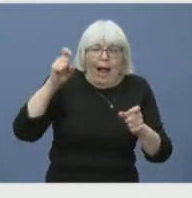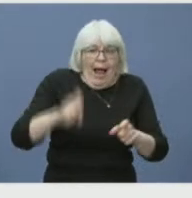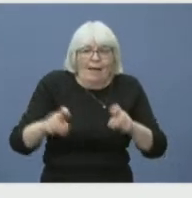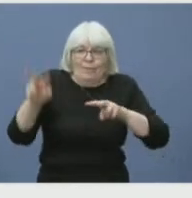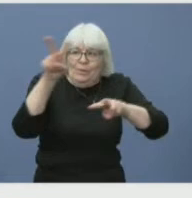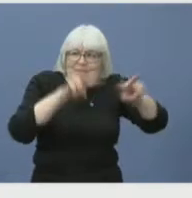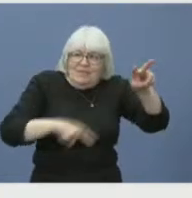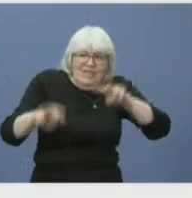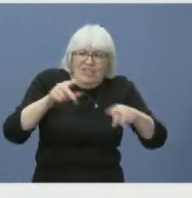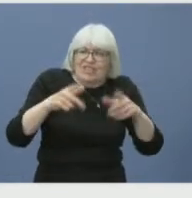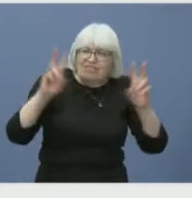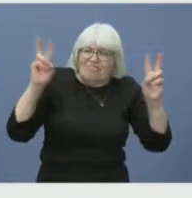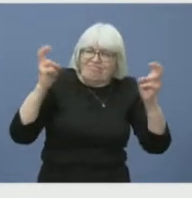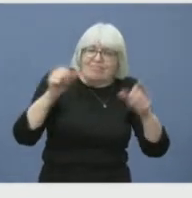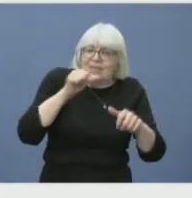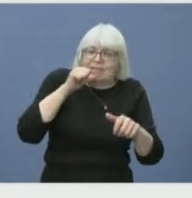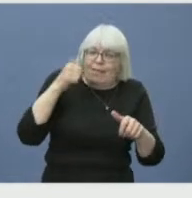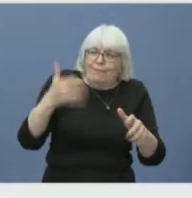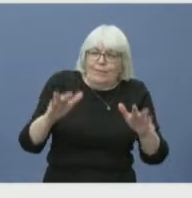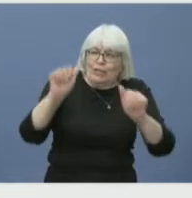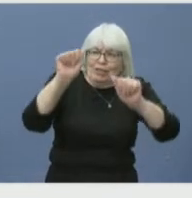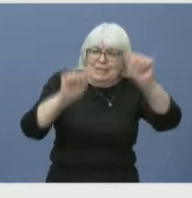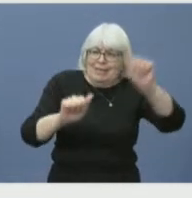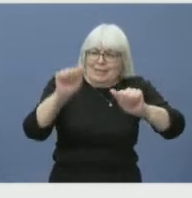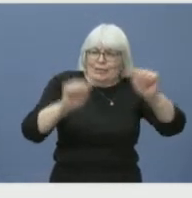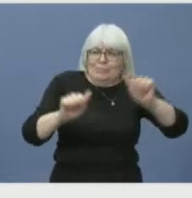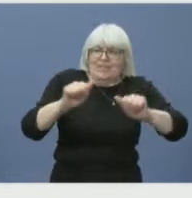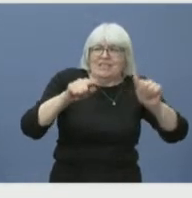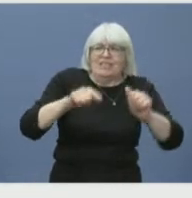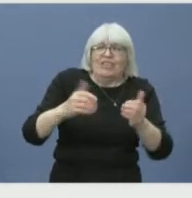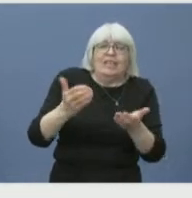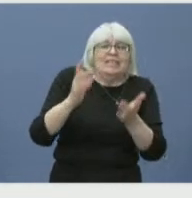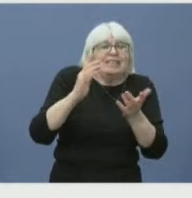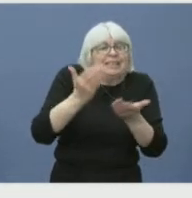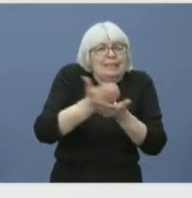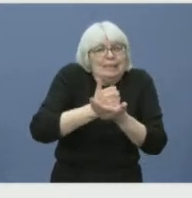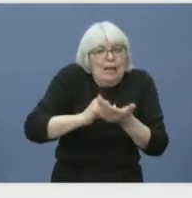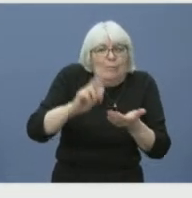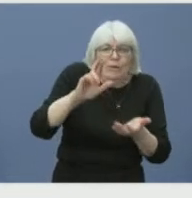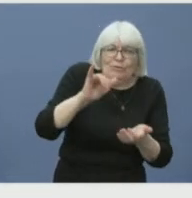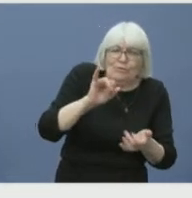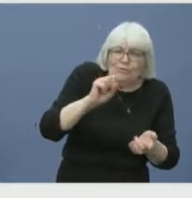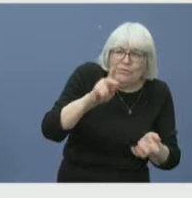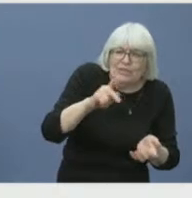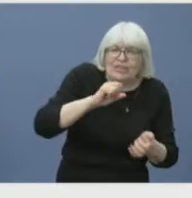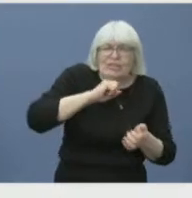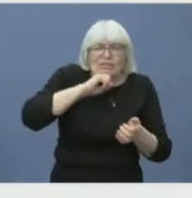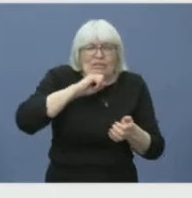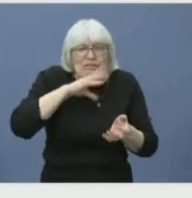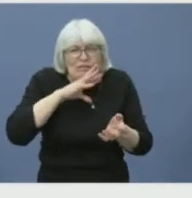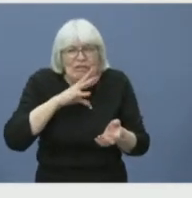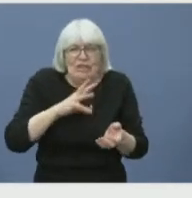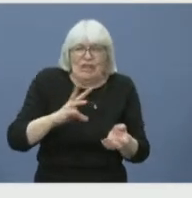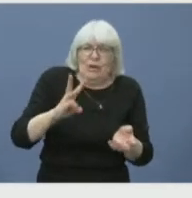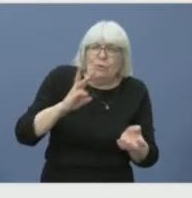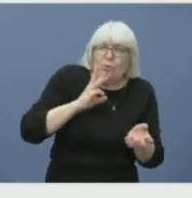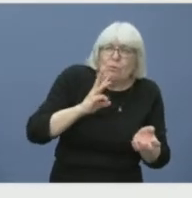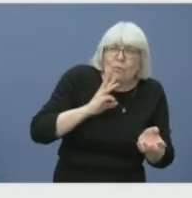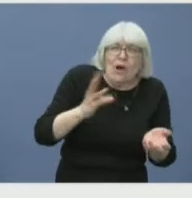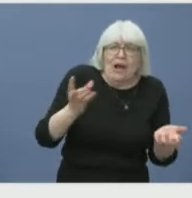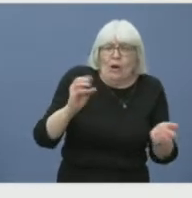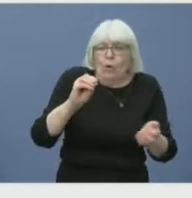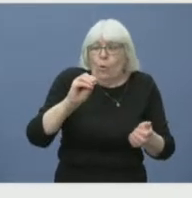there are a number of risks that we are very worried about. Contamination being the biggest one, we have oil furnaces built,